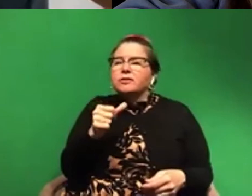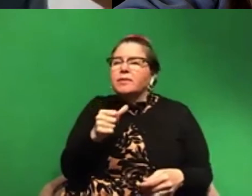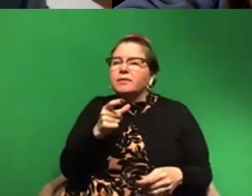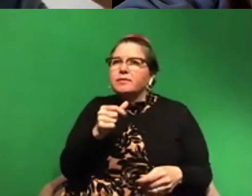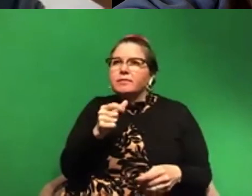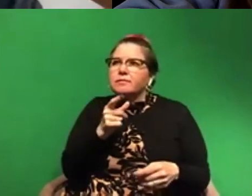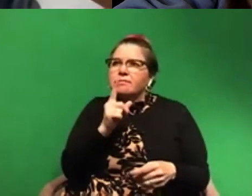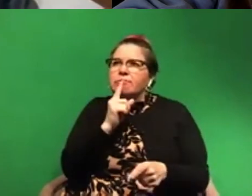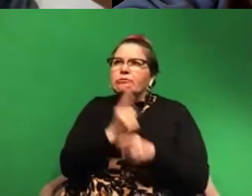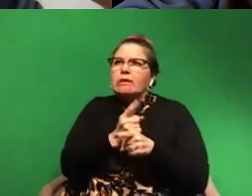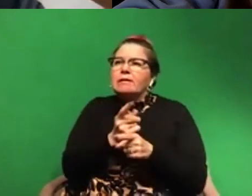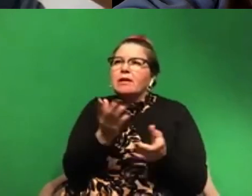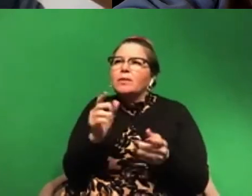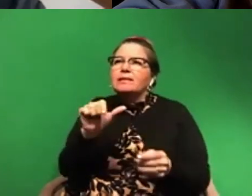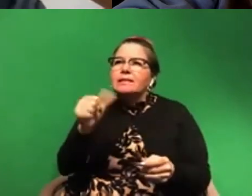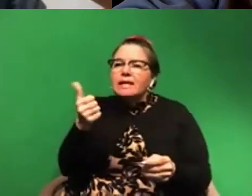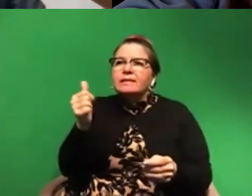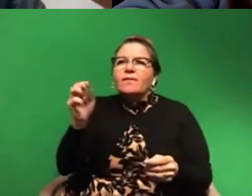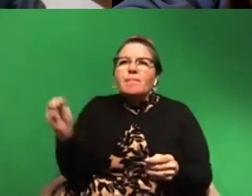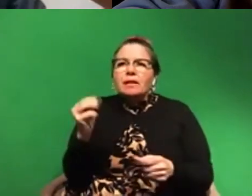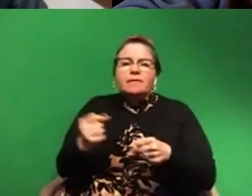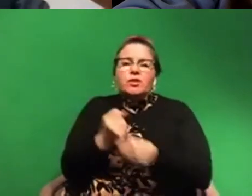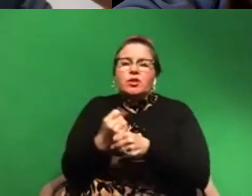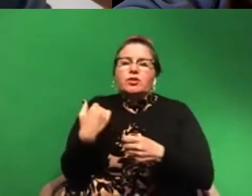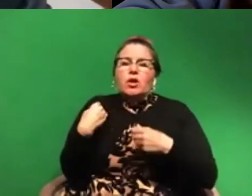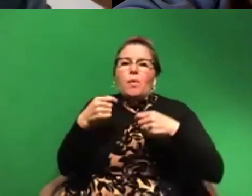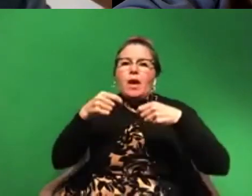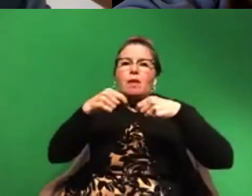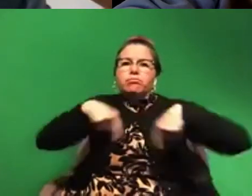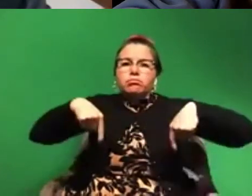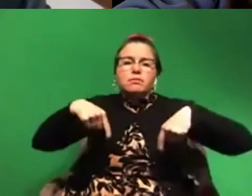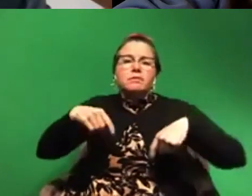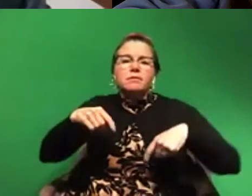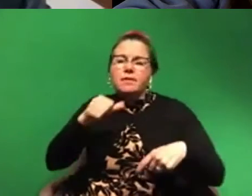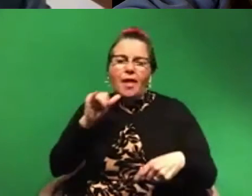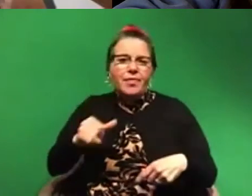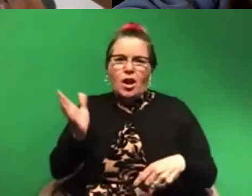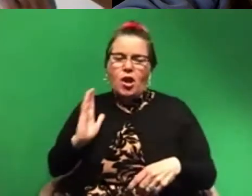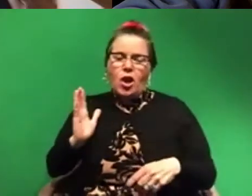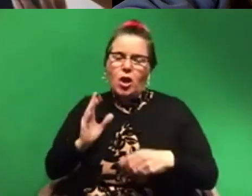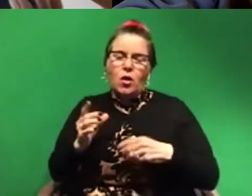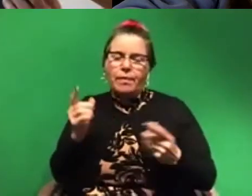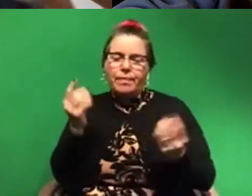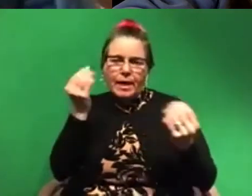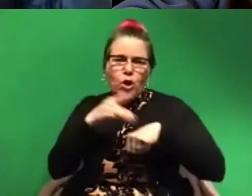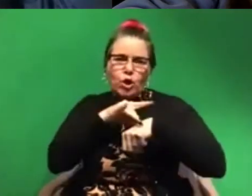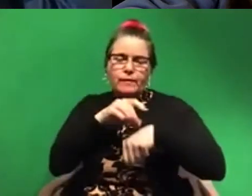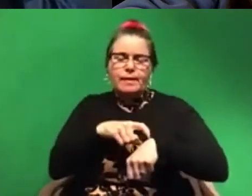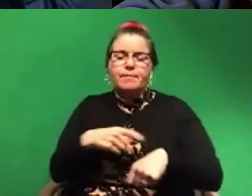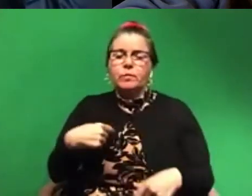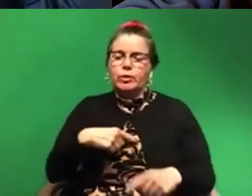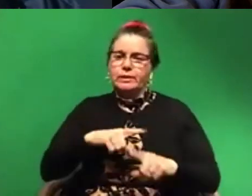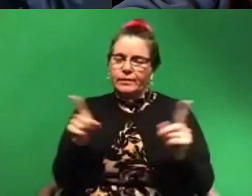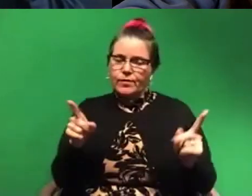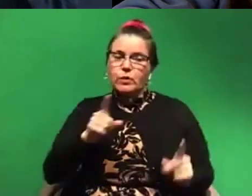tens of millions of years ago, um, which is not that long in, in geological time. So we're a bit different. The pig-like